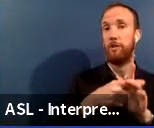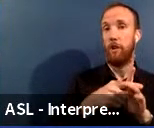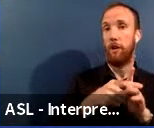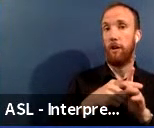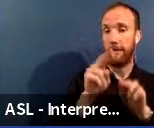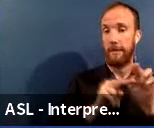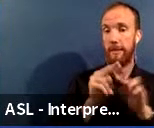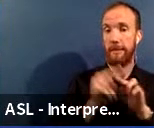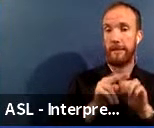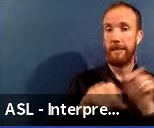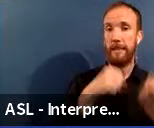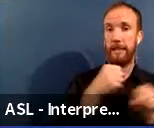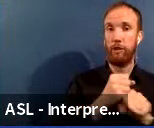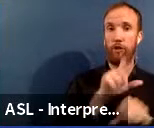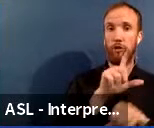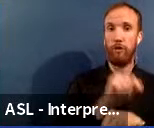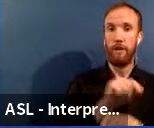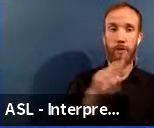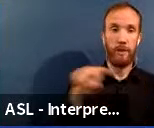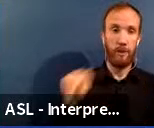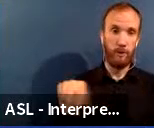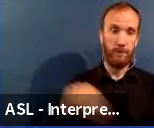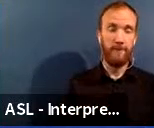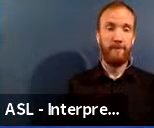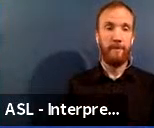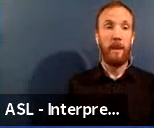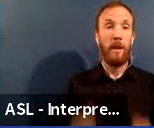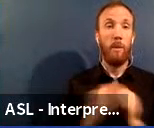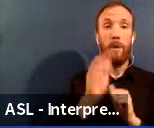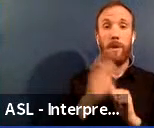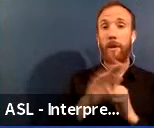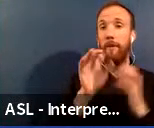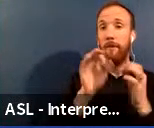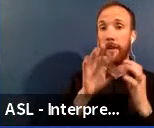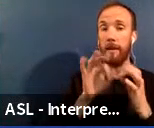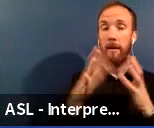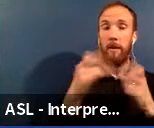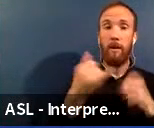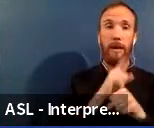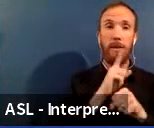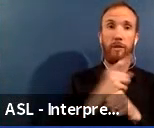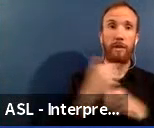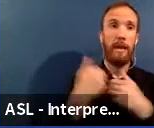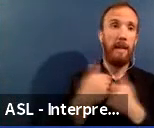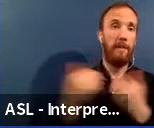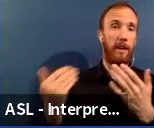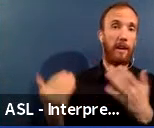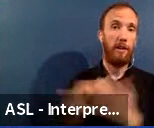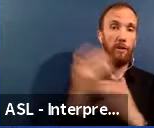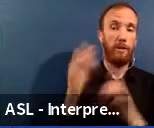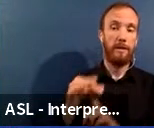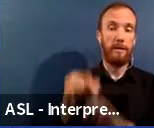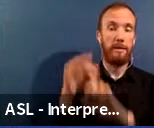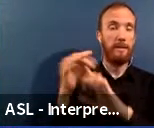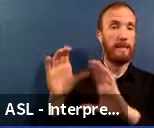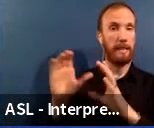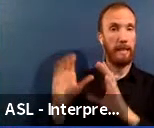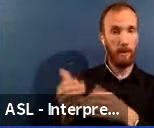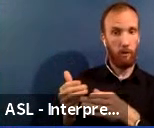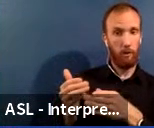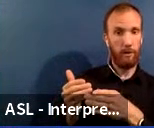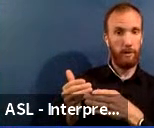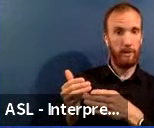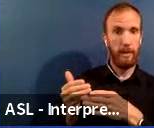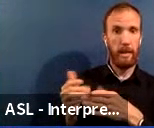With your input, we seek to do much more. We seek to make this its own category and renovate these